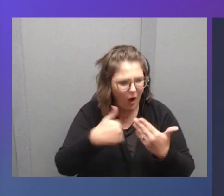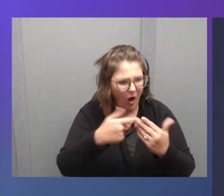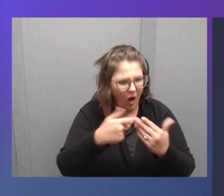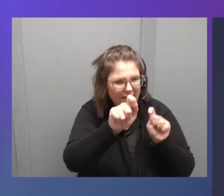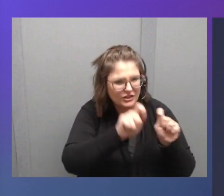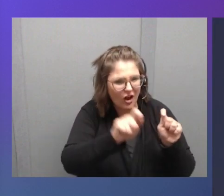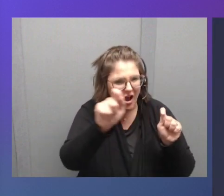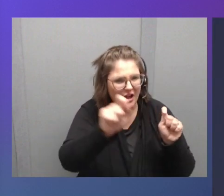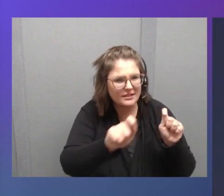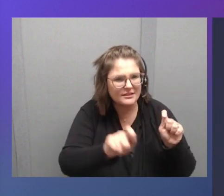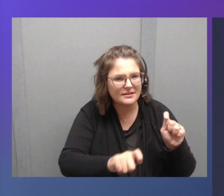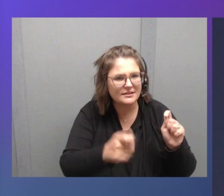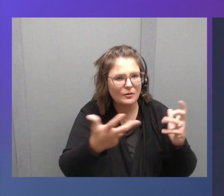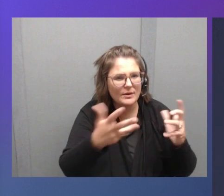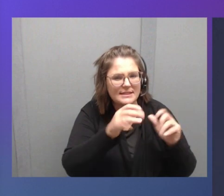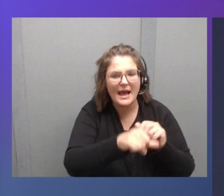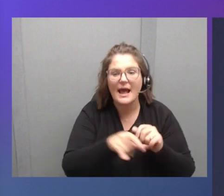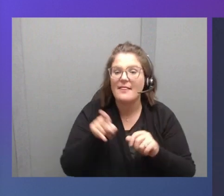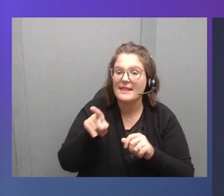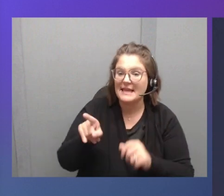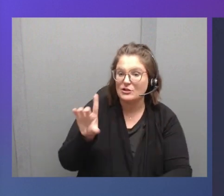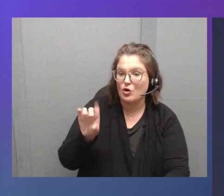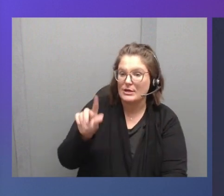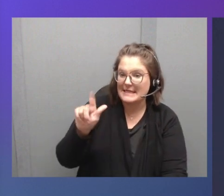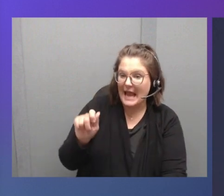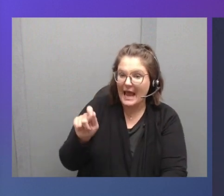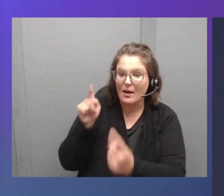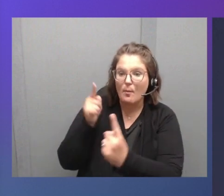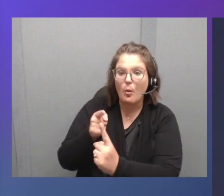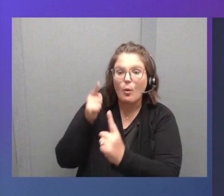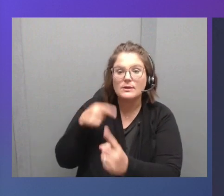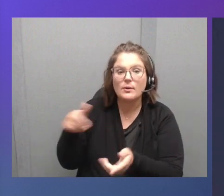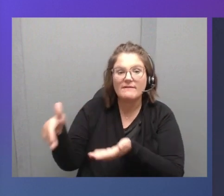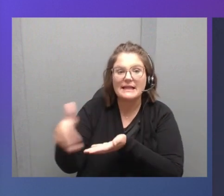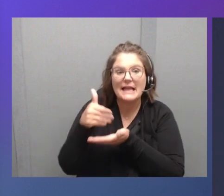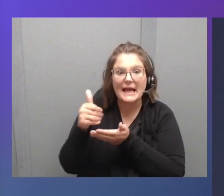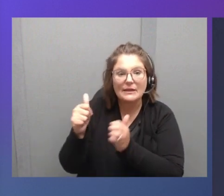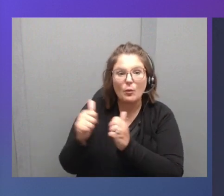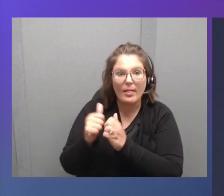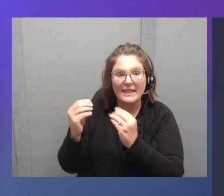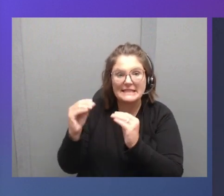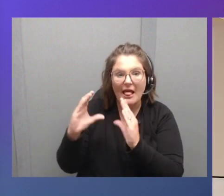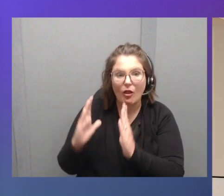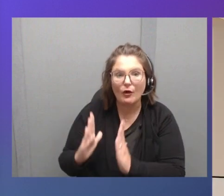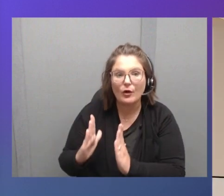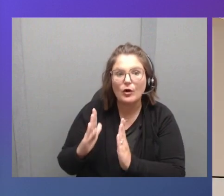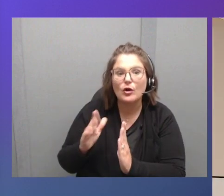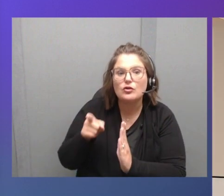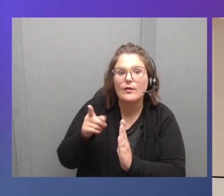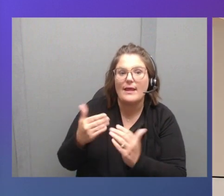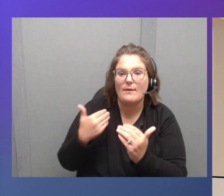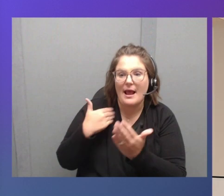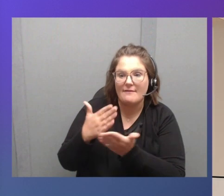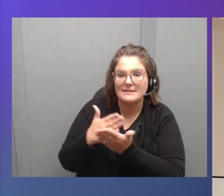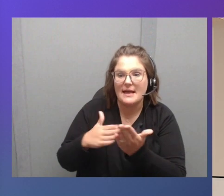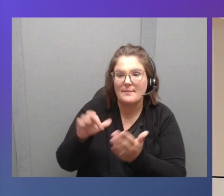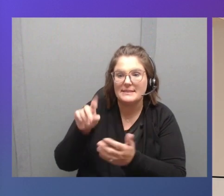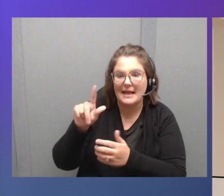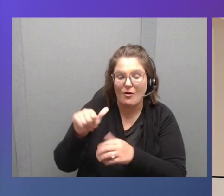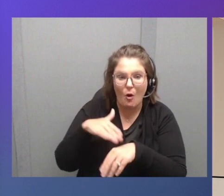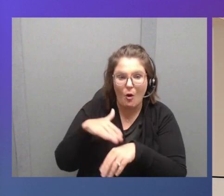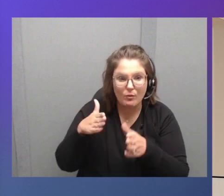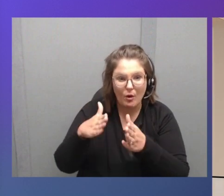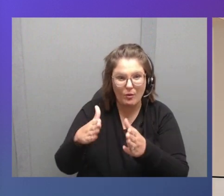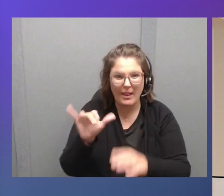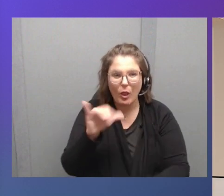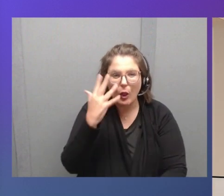dots are either data points that were collected by Vesela with some sensor that they would have on the road, such as this one. So the